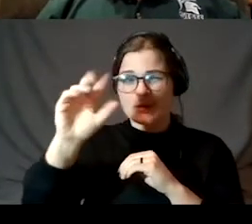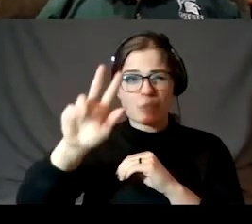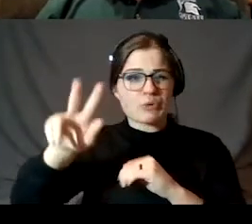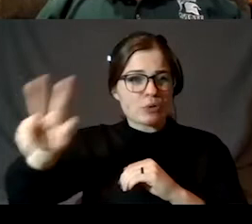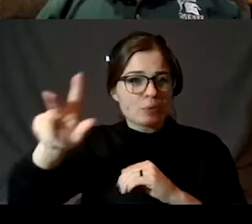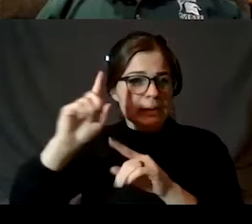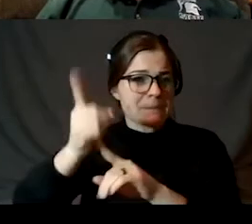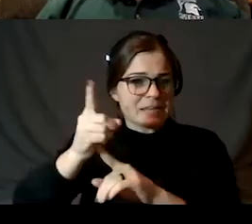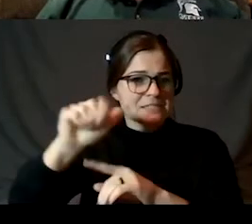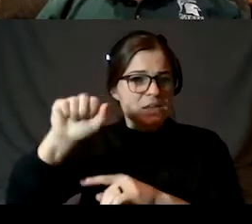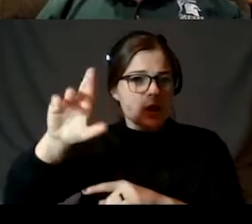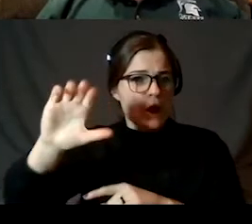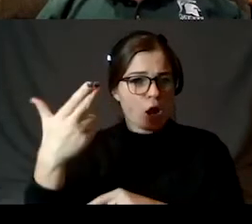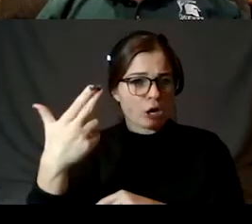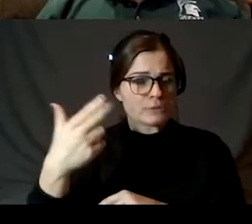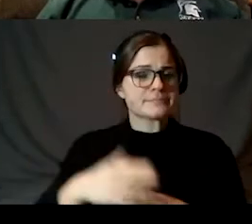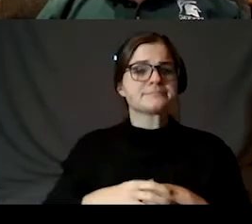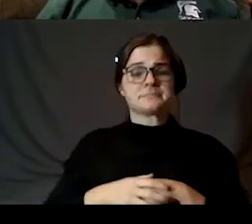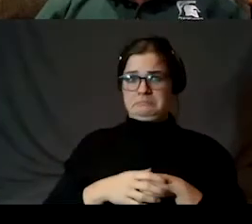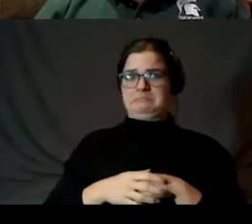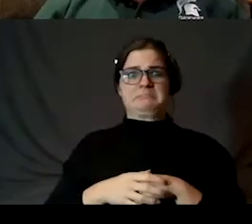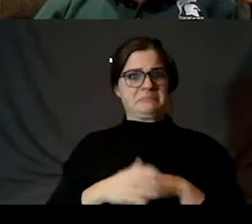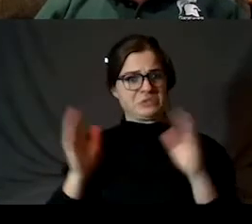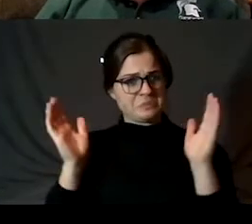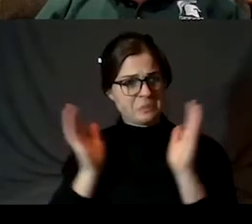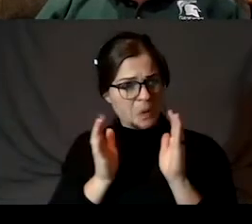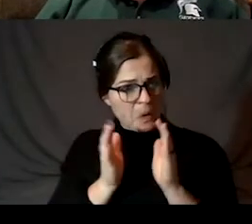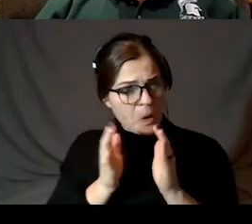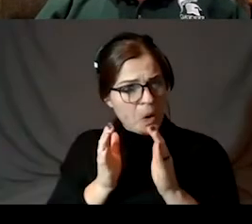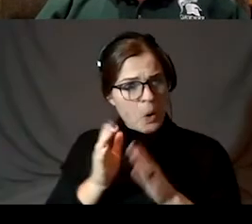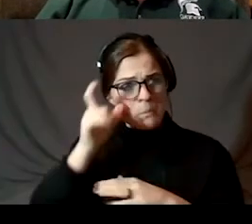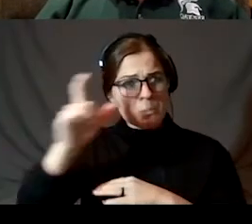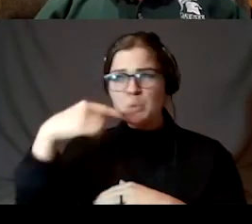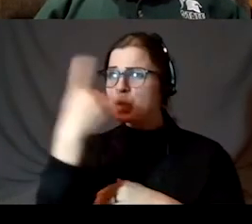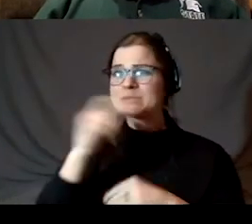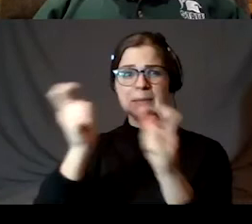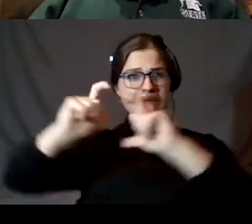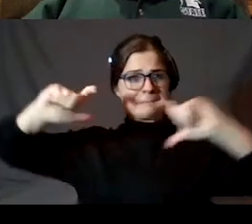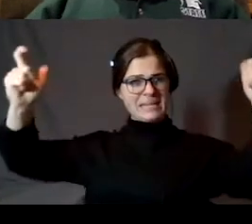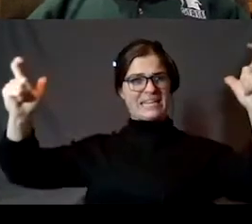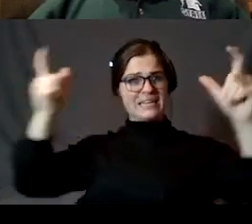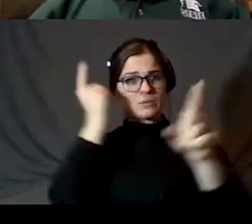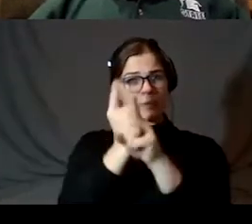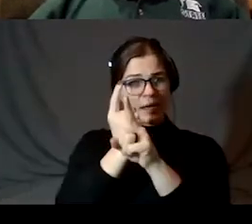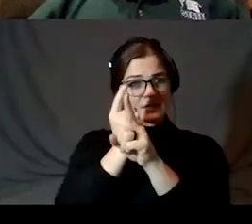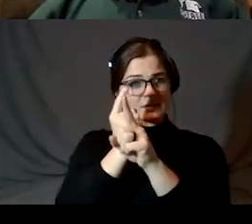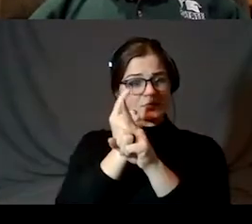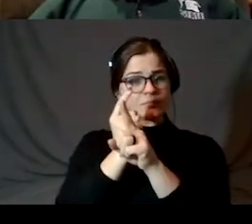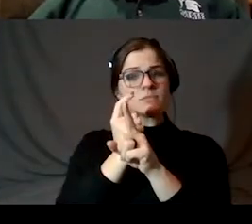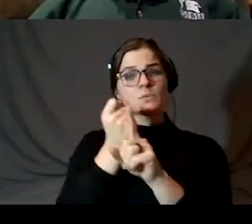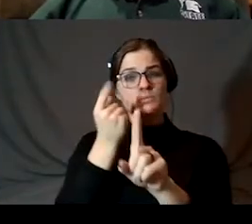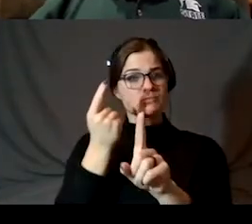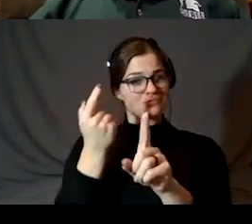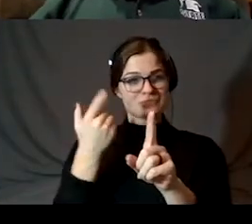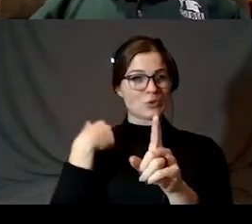Does that seem right? That is really small, isn't it? Doesn't the moon look bigger than that? Well, you're carrying around a